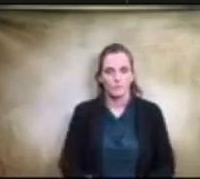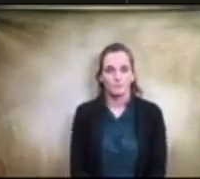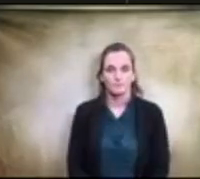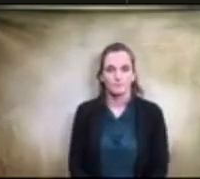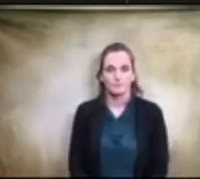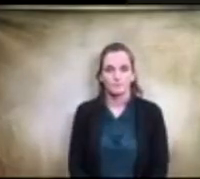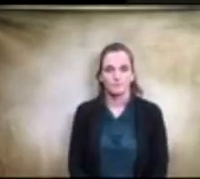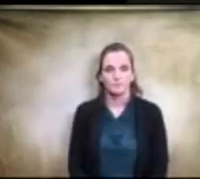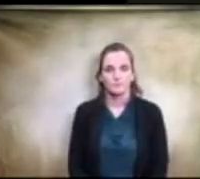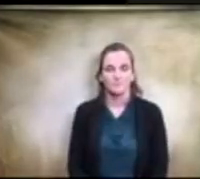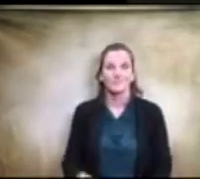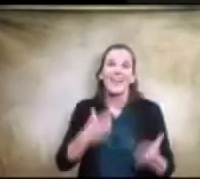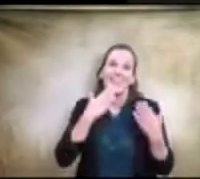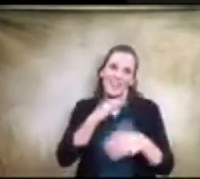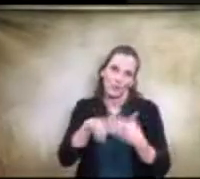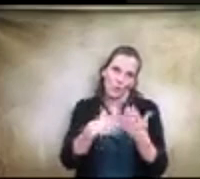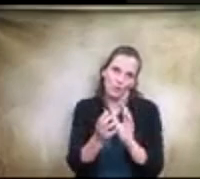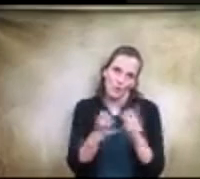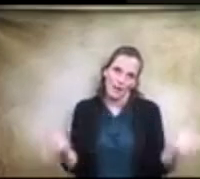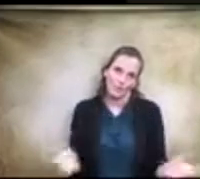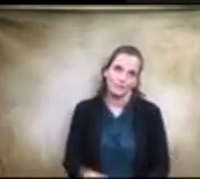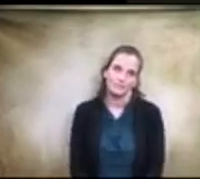thank you all so much thank you